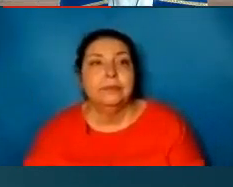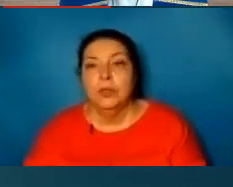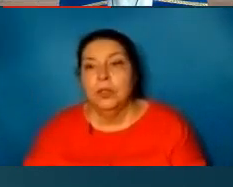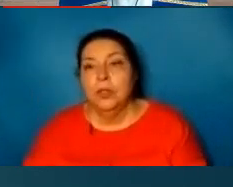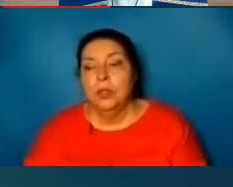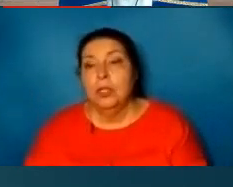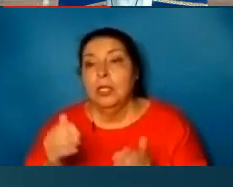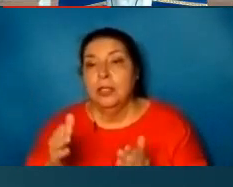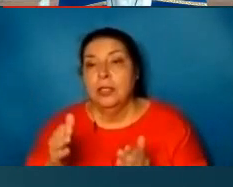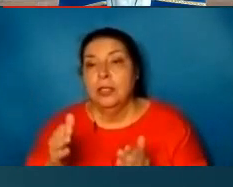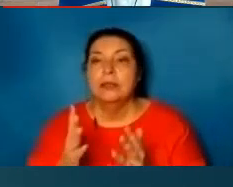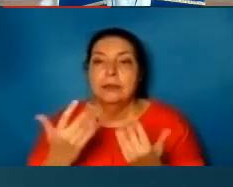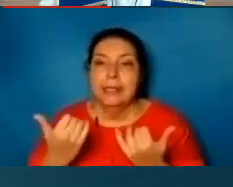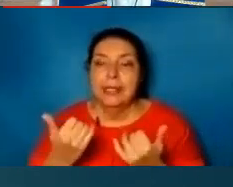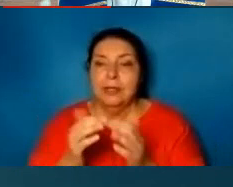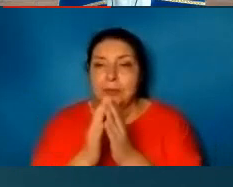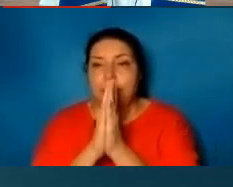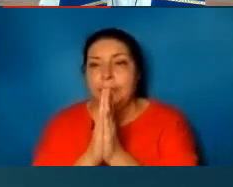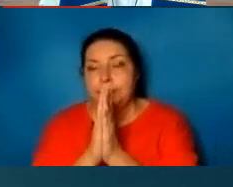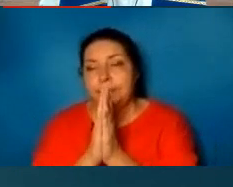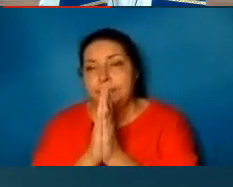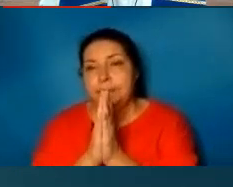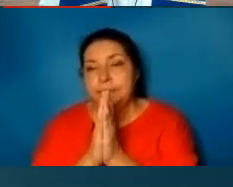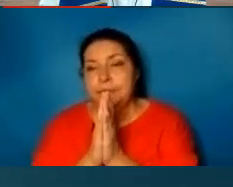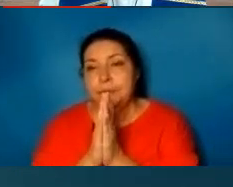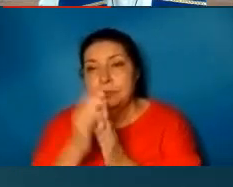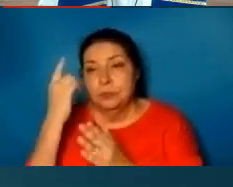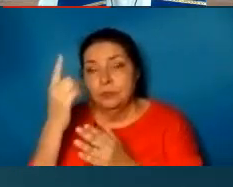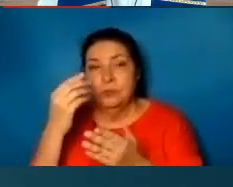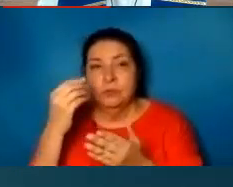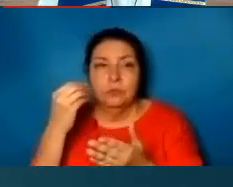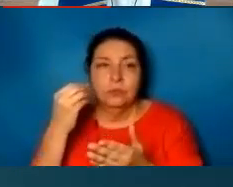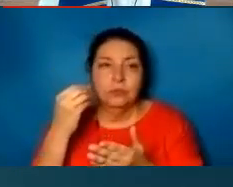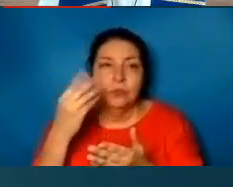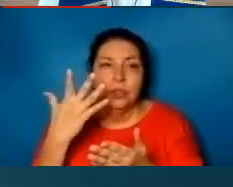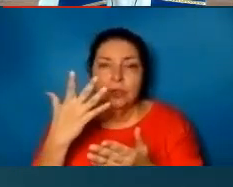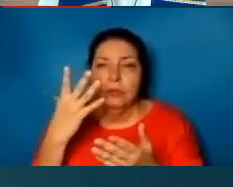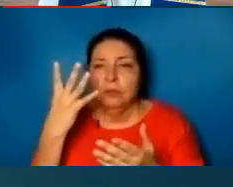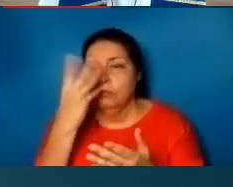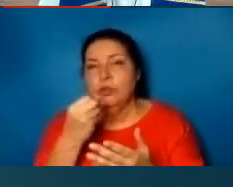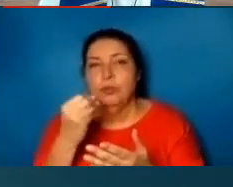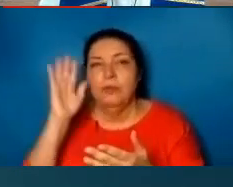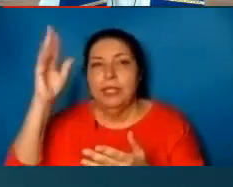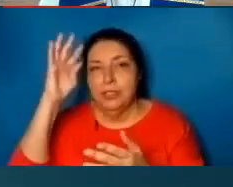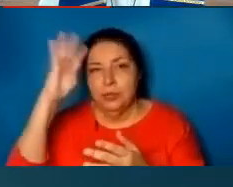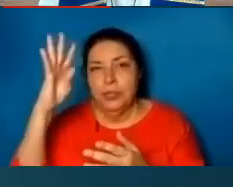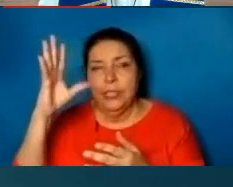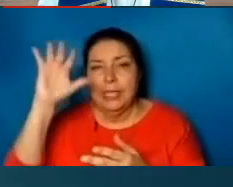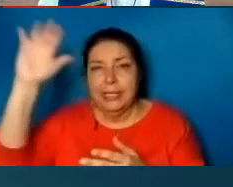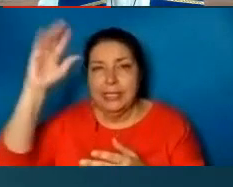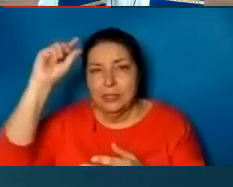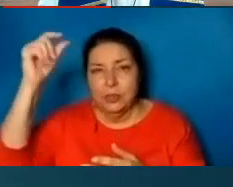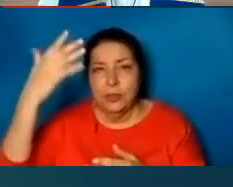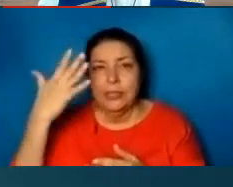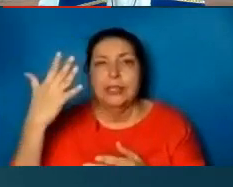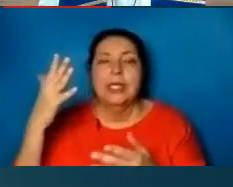Let us spend time now in prayer. For the richness of his creation and for his grace to sustain what